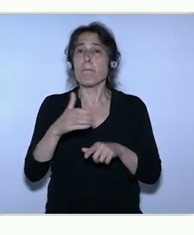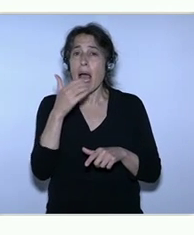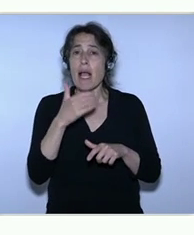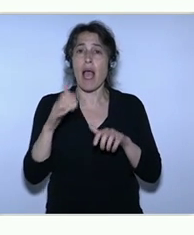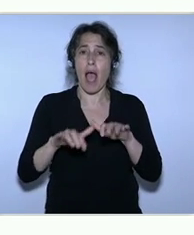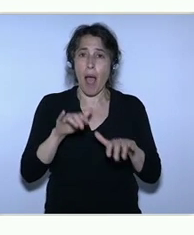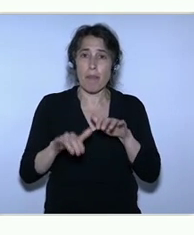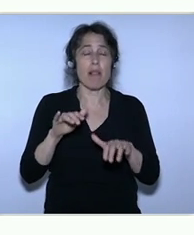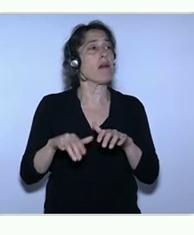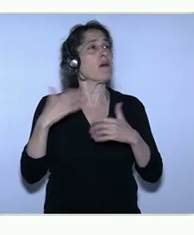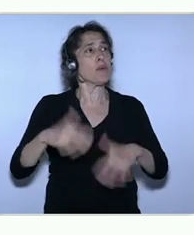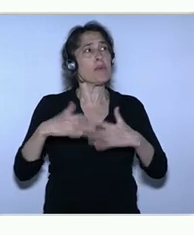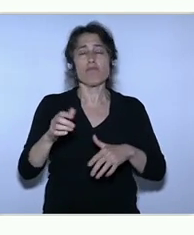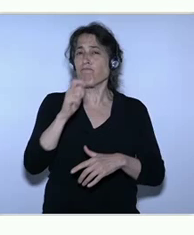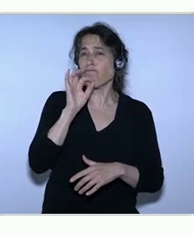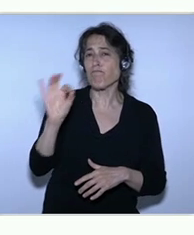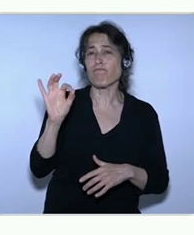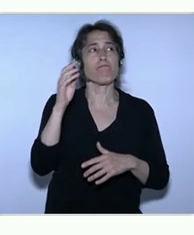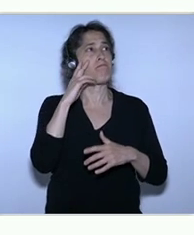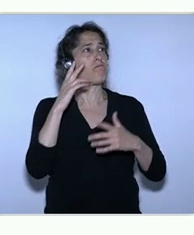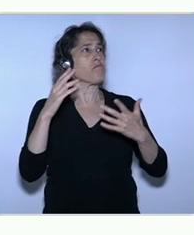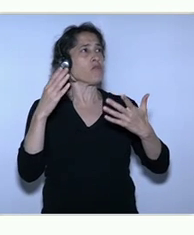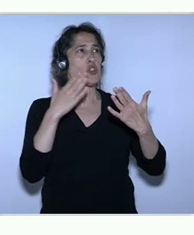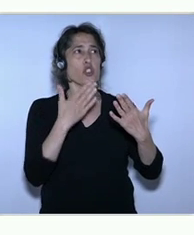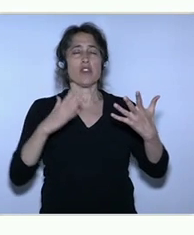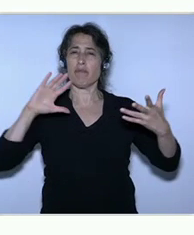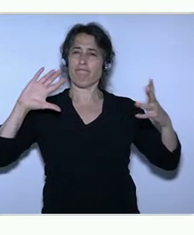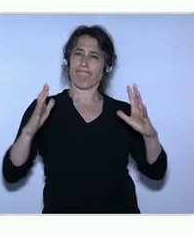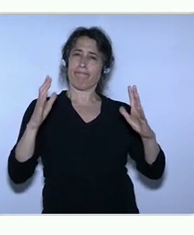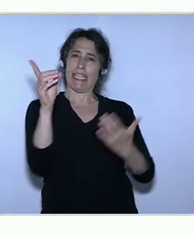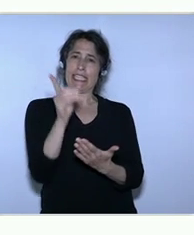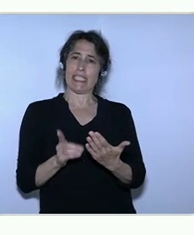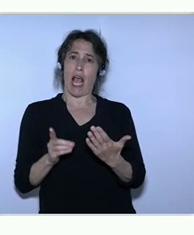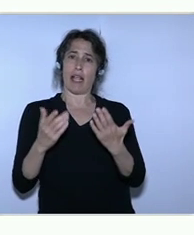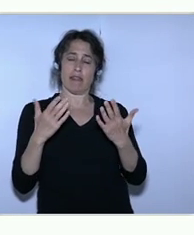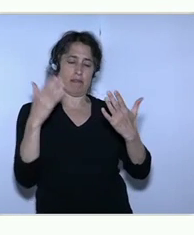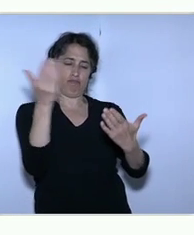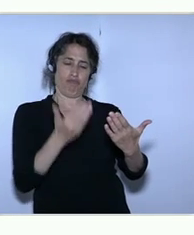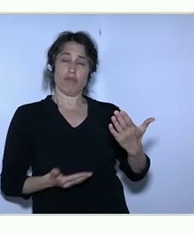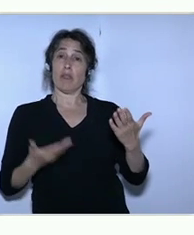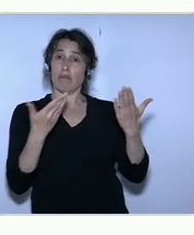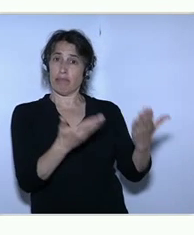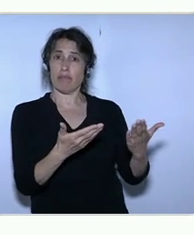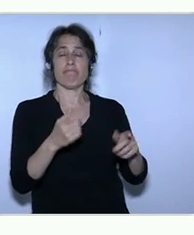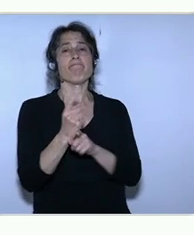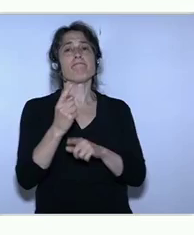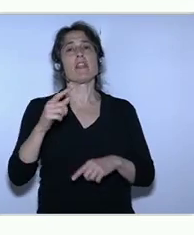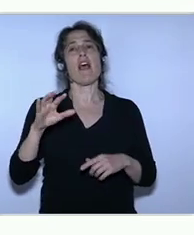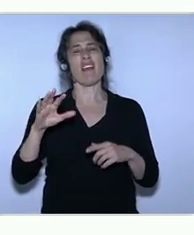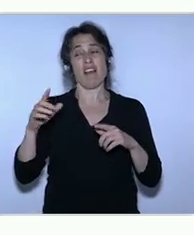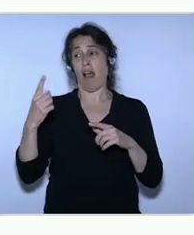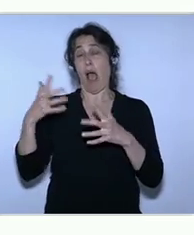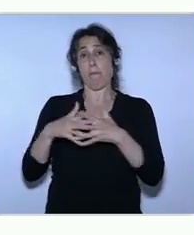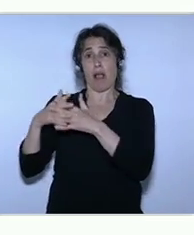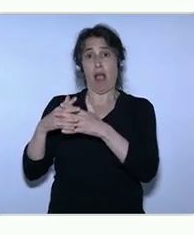amazingly well designed. And in fact, in a very short amount of time, they were acquired by a U.S. startup called FullContact.